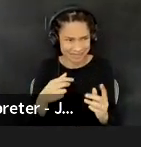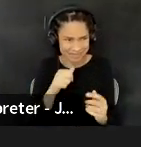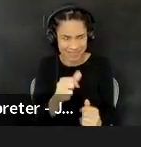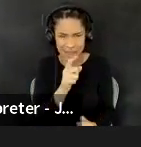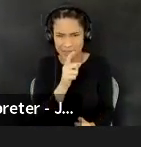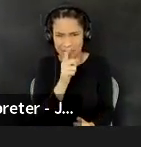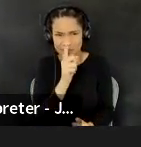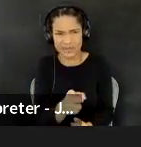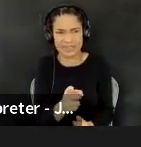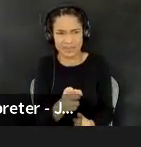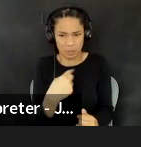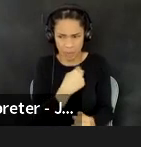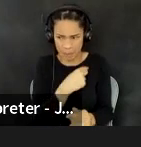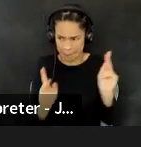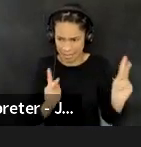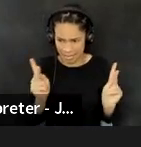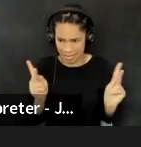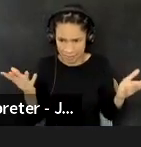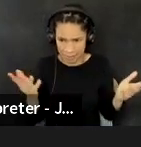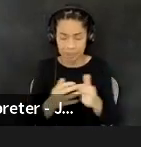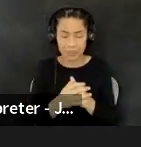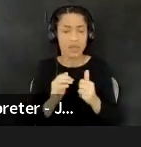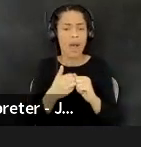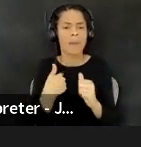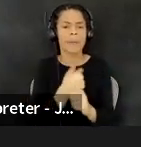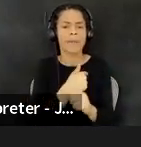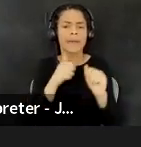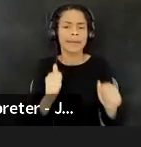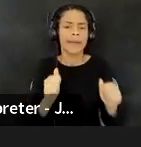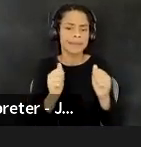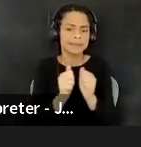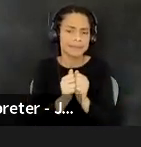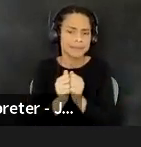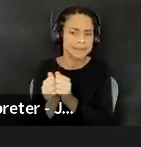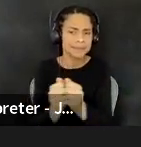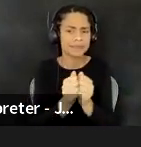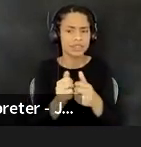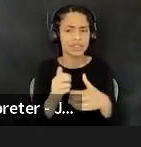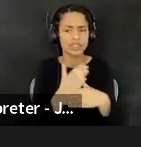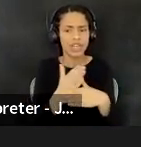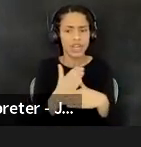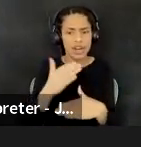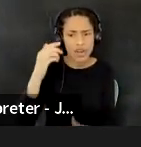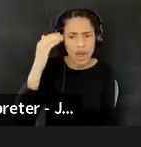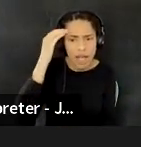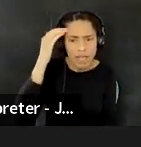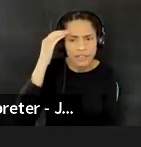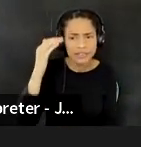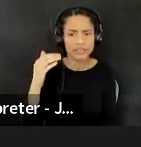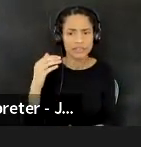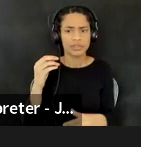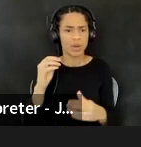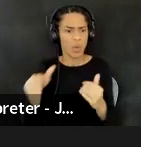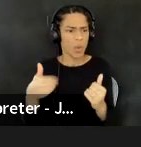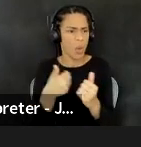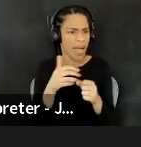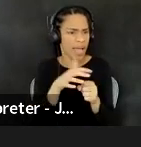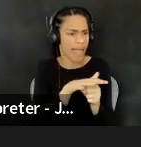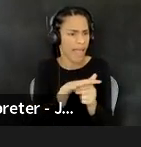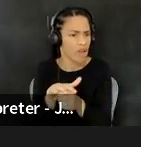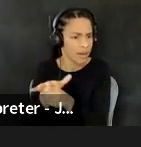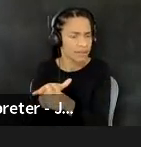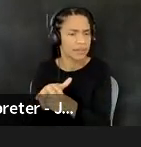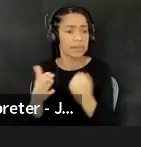spirit of, uh, collaboration, shared knowledge, digging into all of the areas where, um, you know, there may be